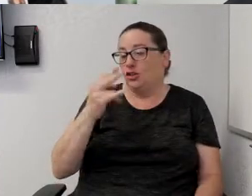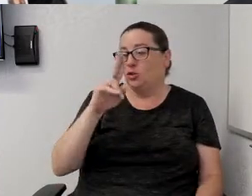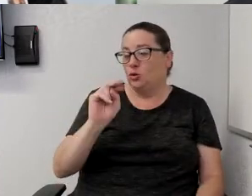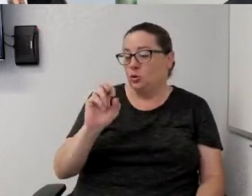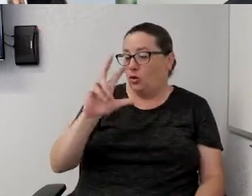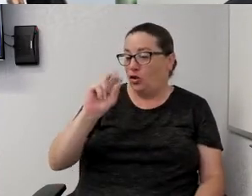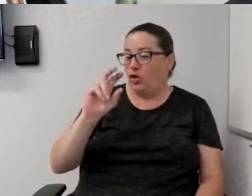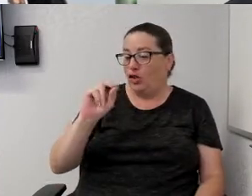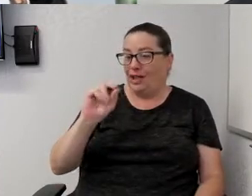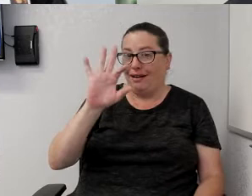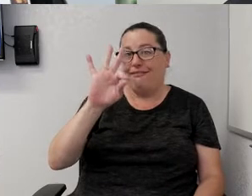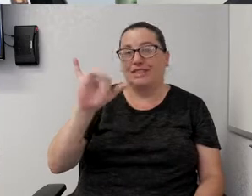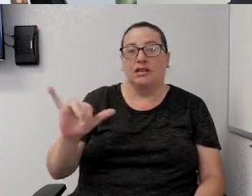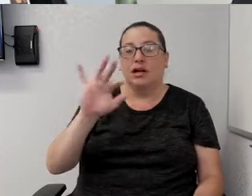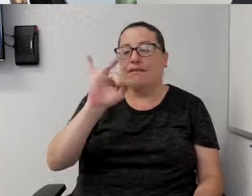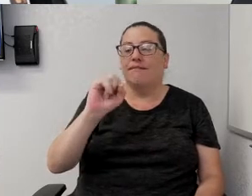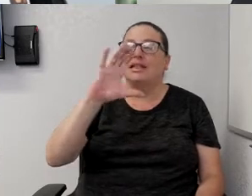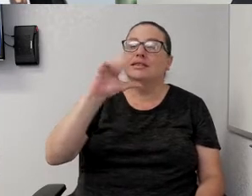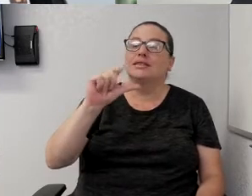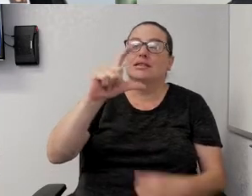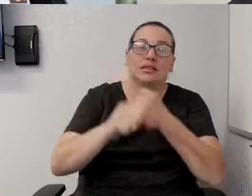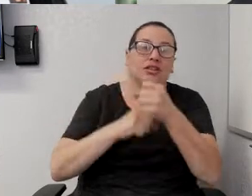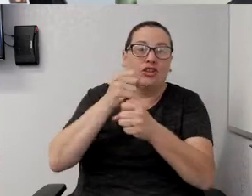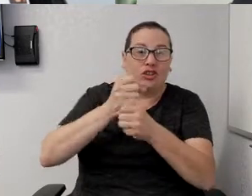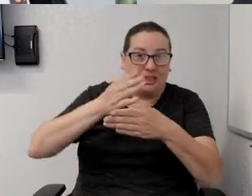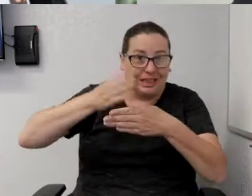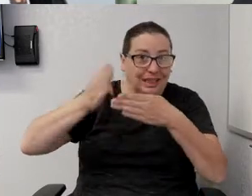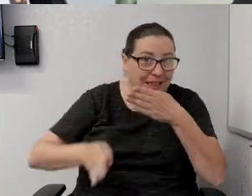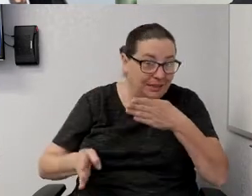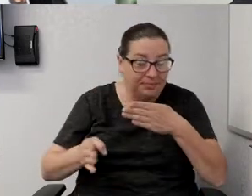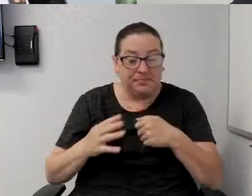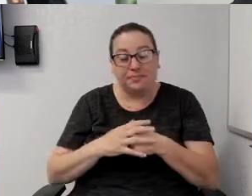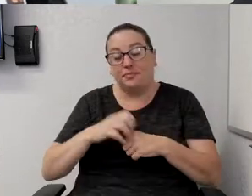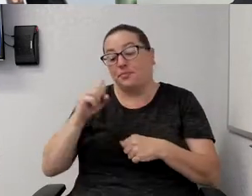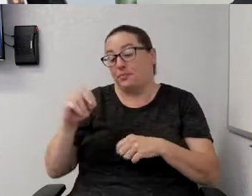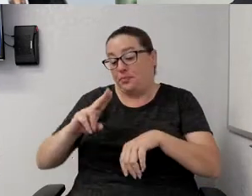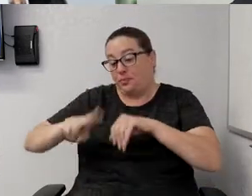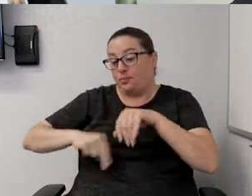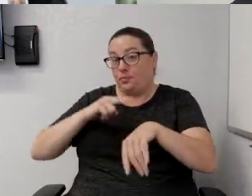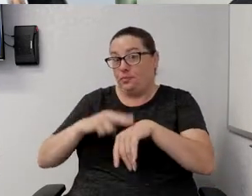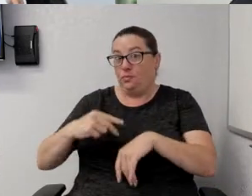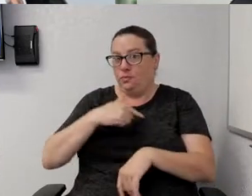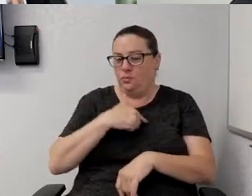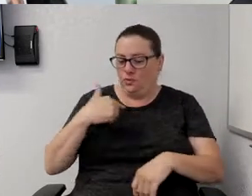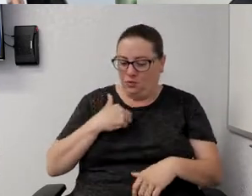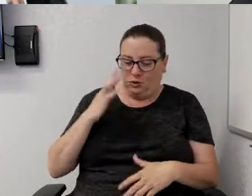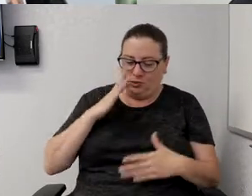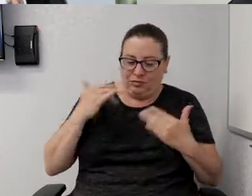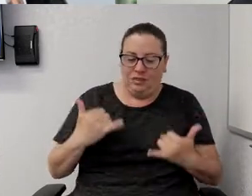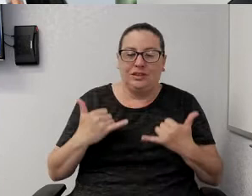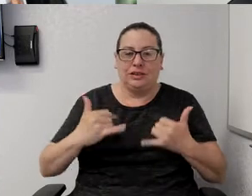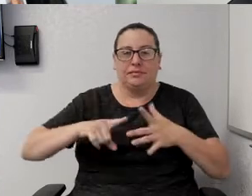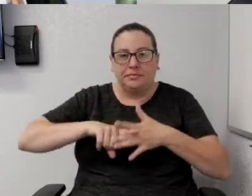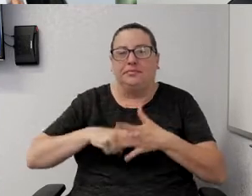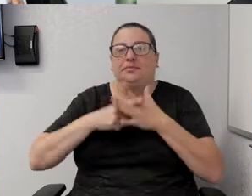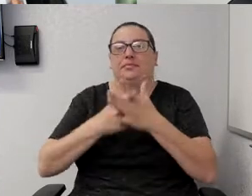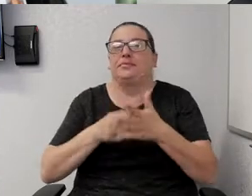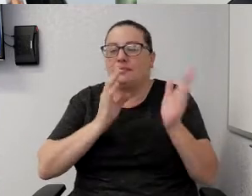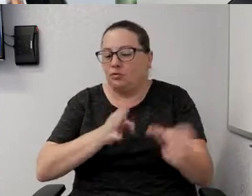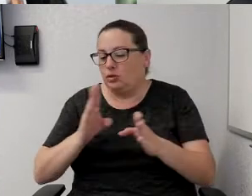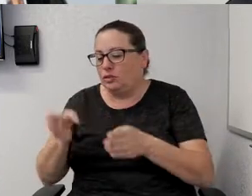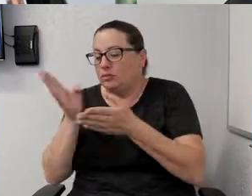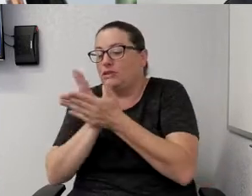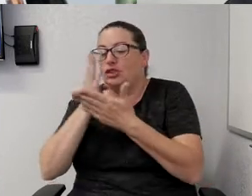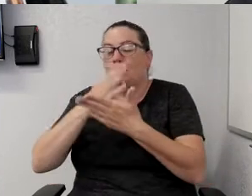So we normally would be right now in the midst of preparing the budget for the next fiscal year that will start on July